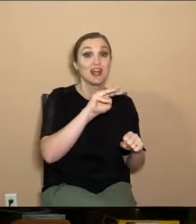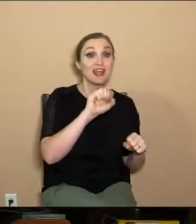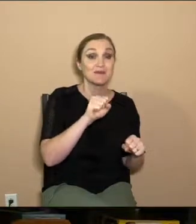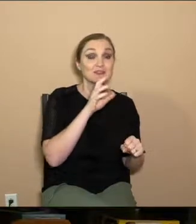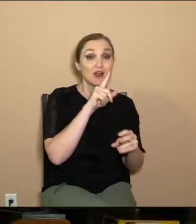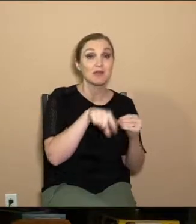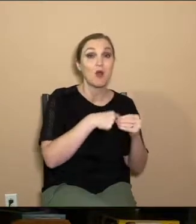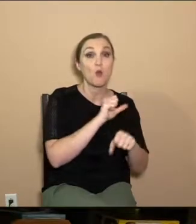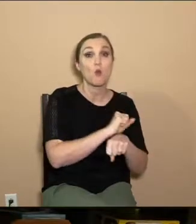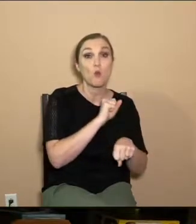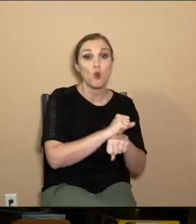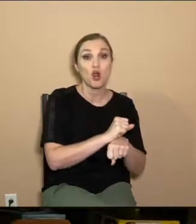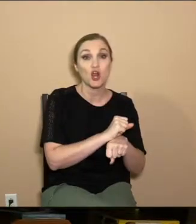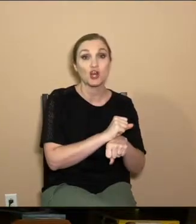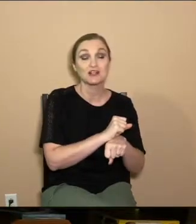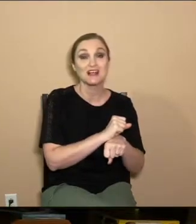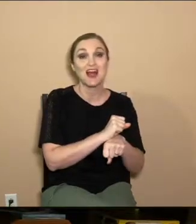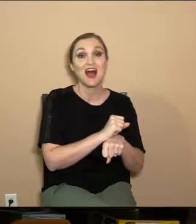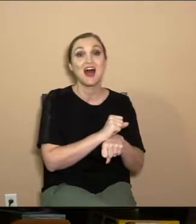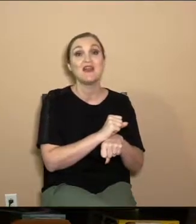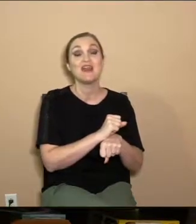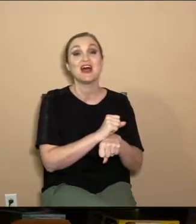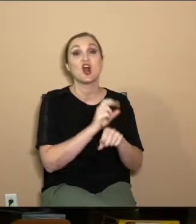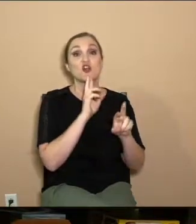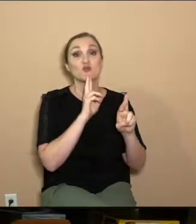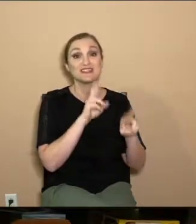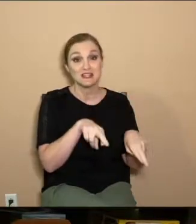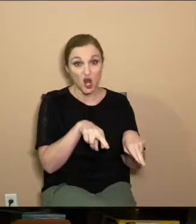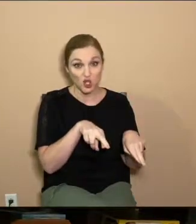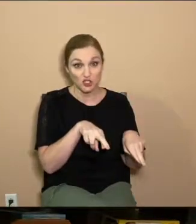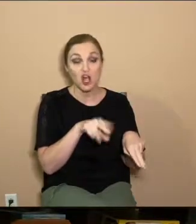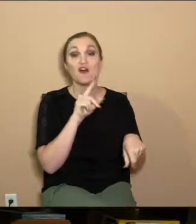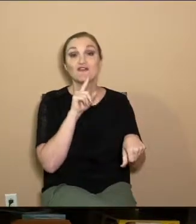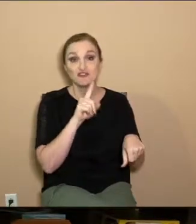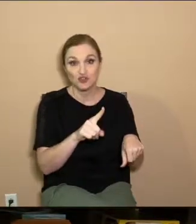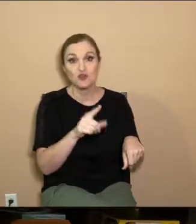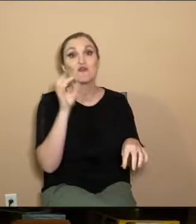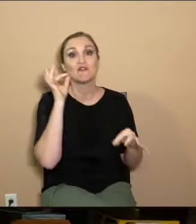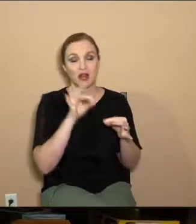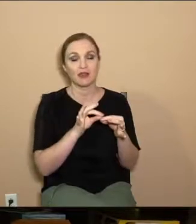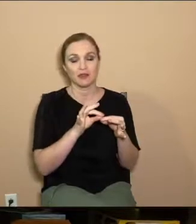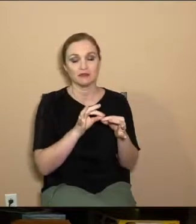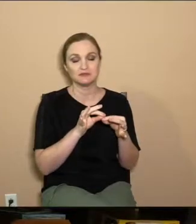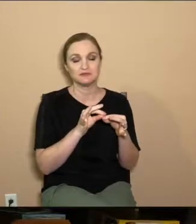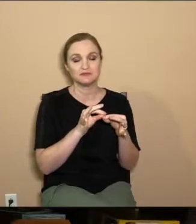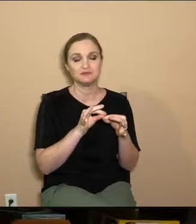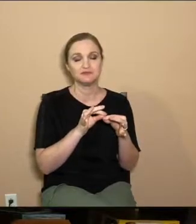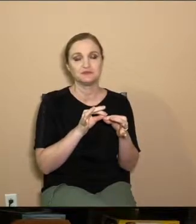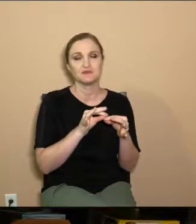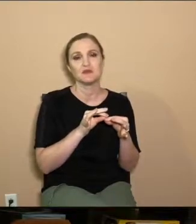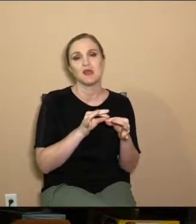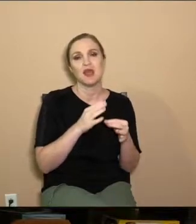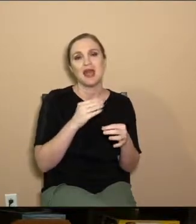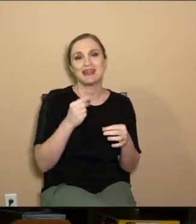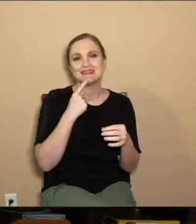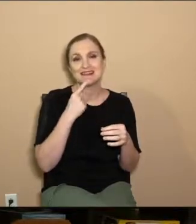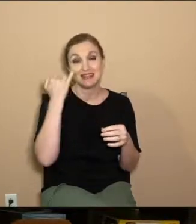about works that are the natural byproduct of true and genuine faith. And he says, if you're, you know,